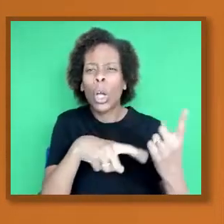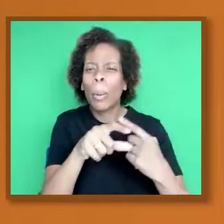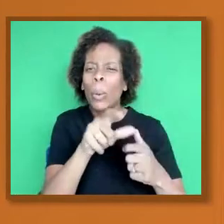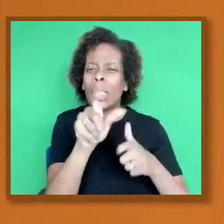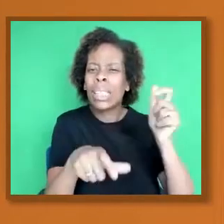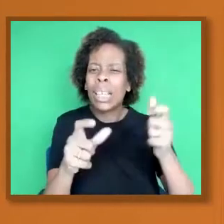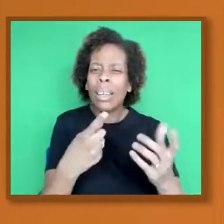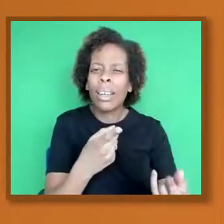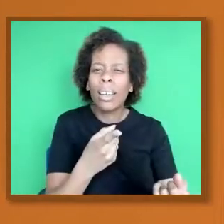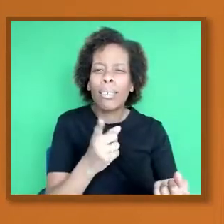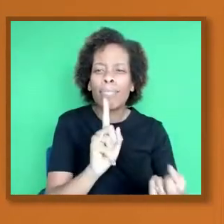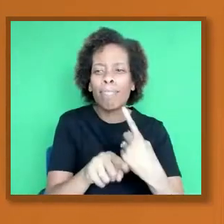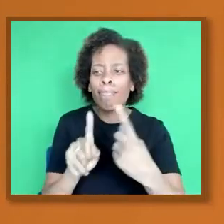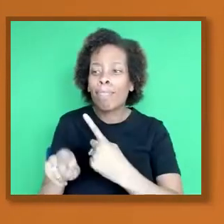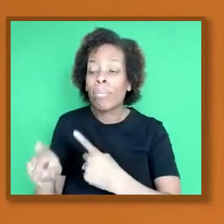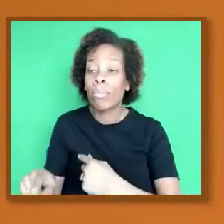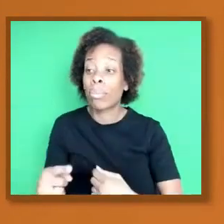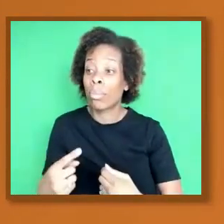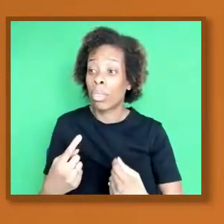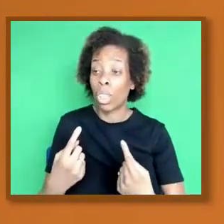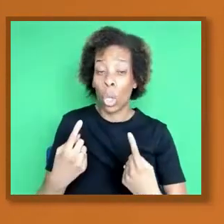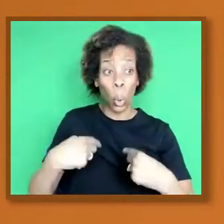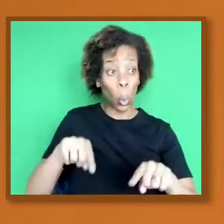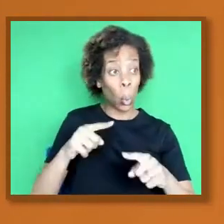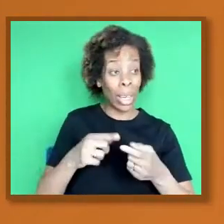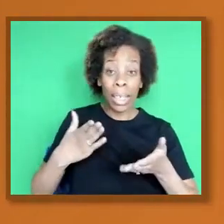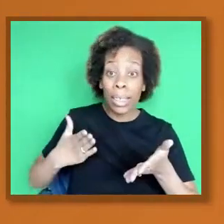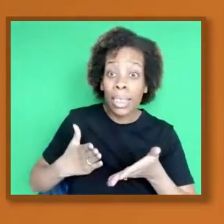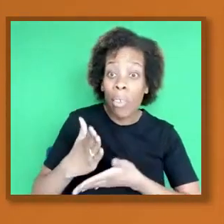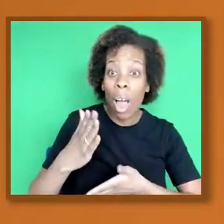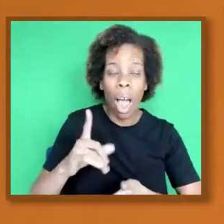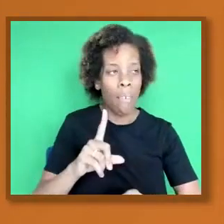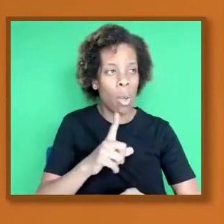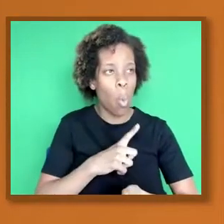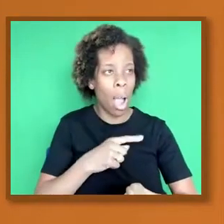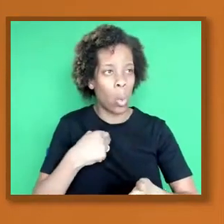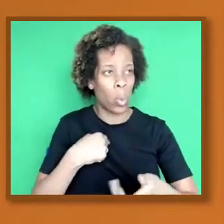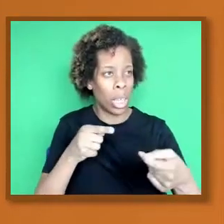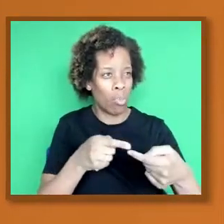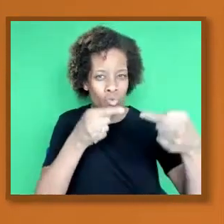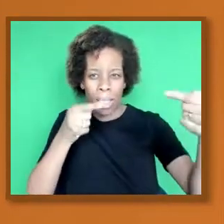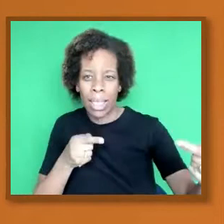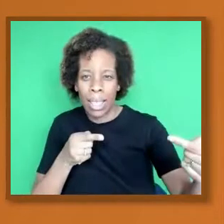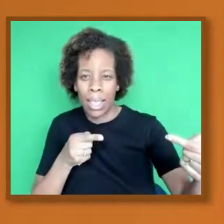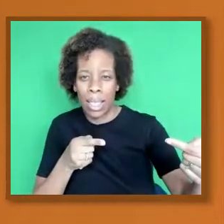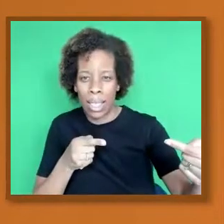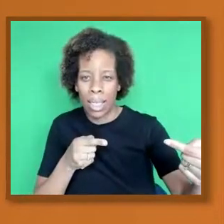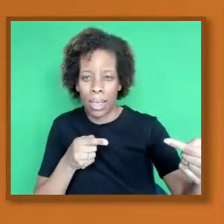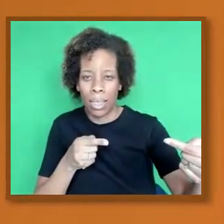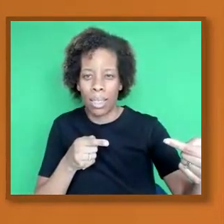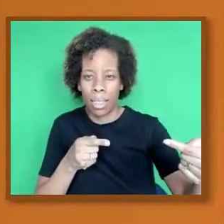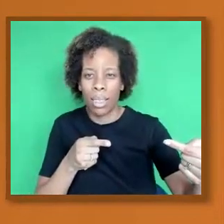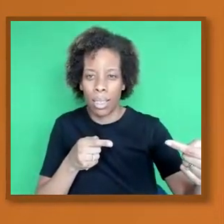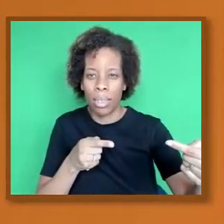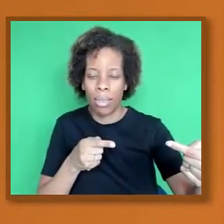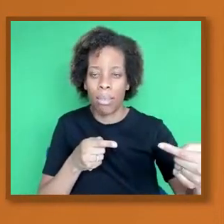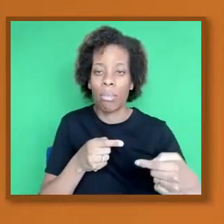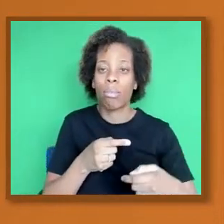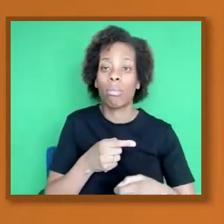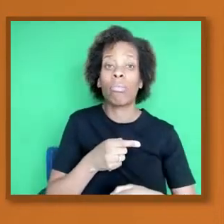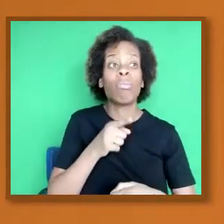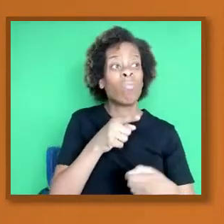because we resist. And we resist by asking questions that other people do not want to ask.